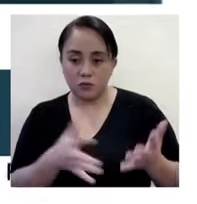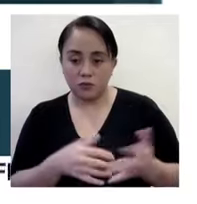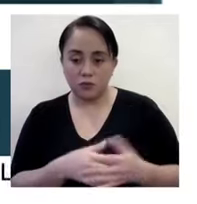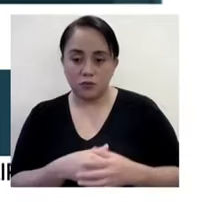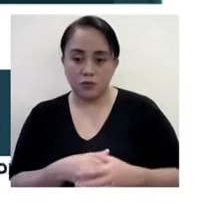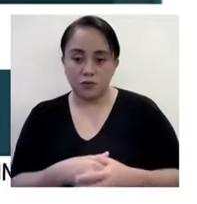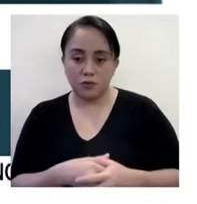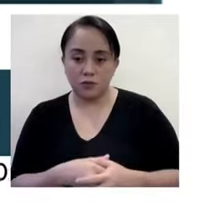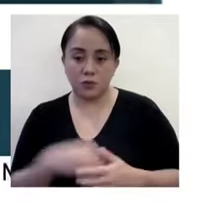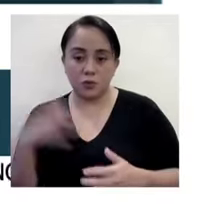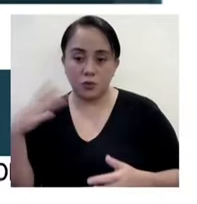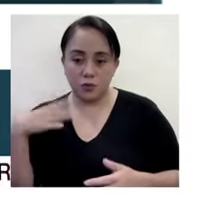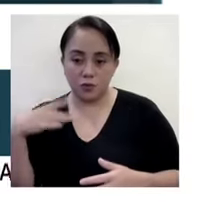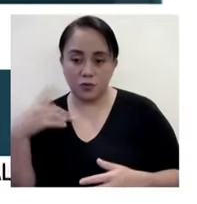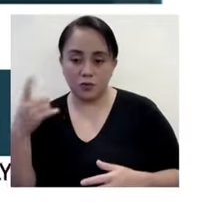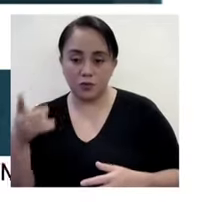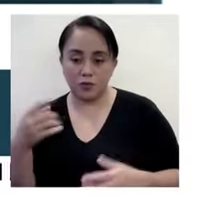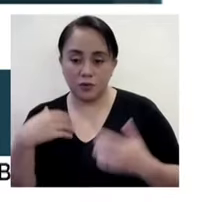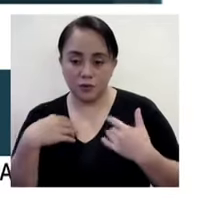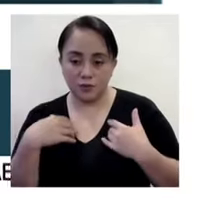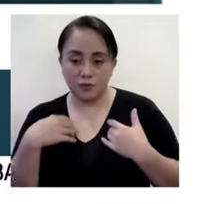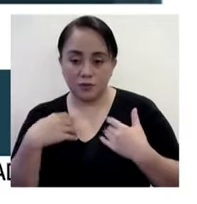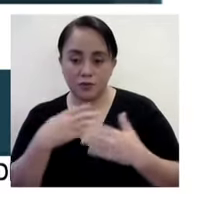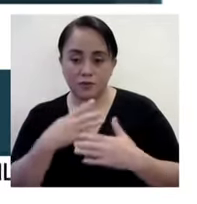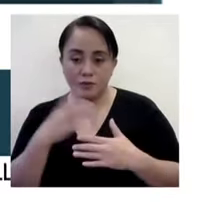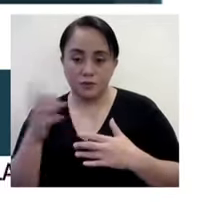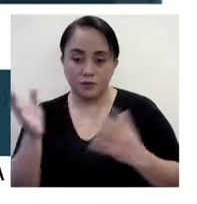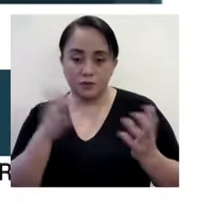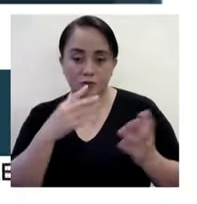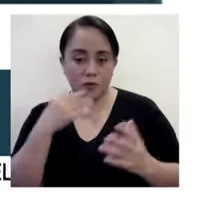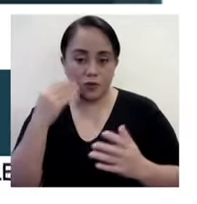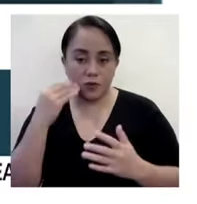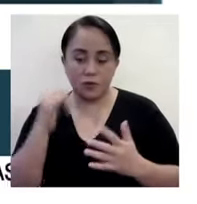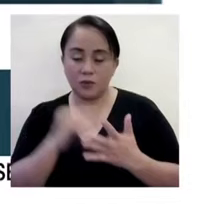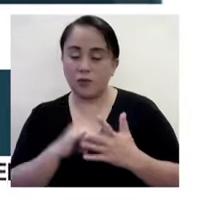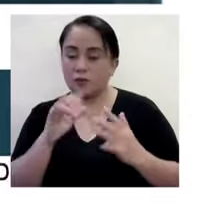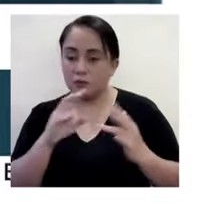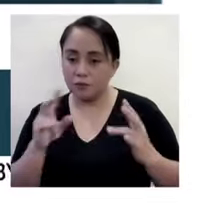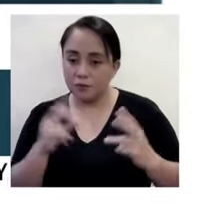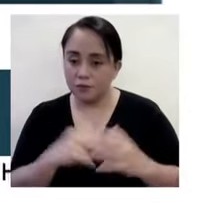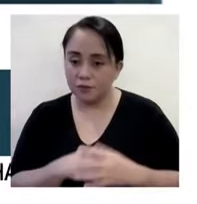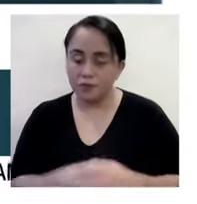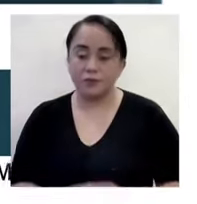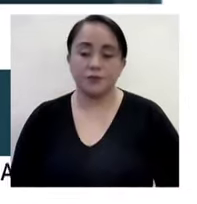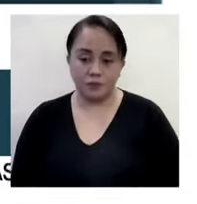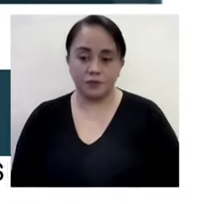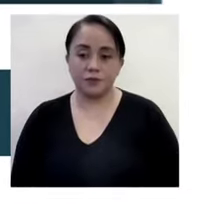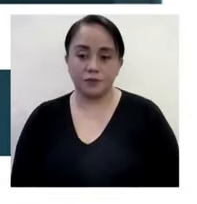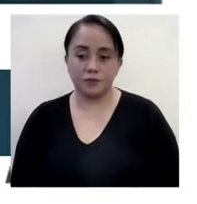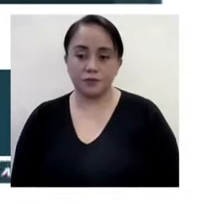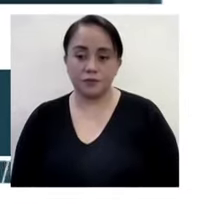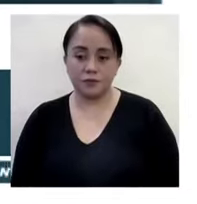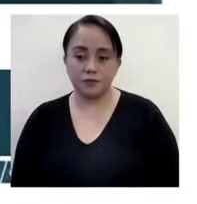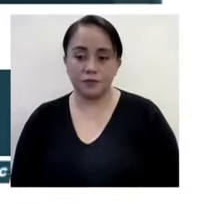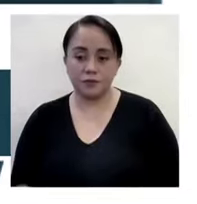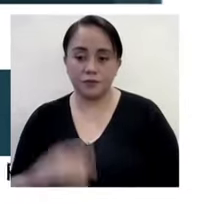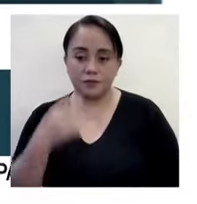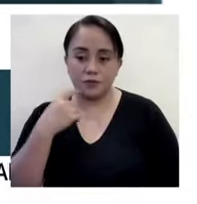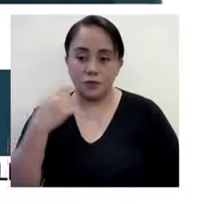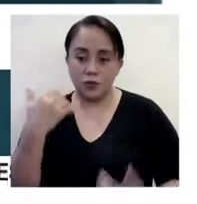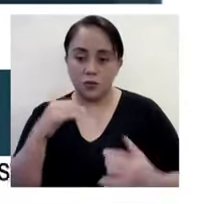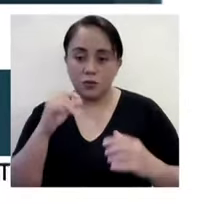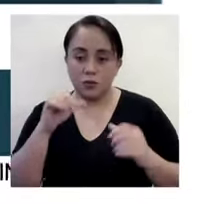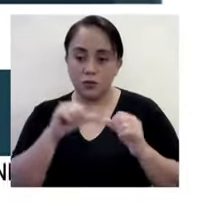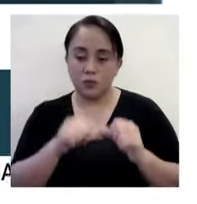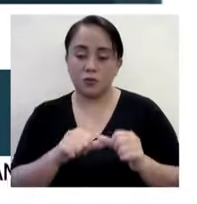They're just waiting for them to cross. So it is a welcome piece of news that there is a continuation of the